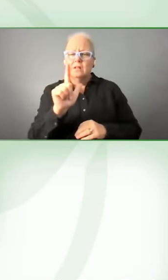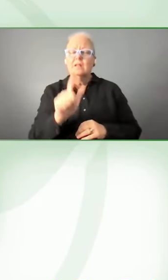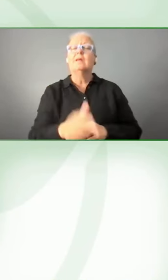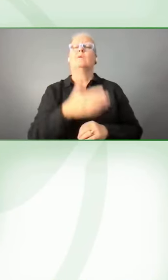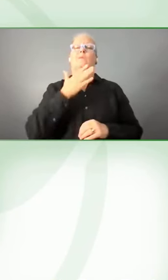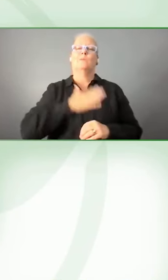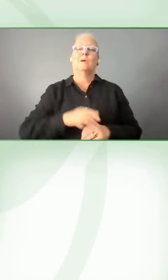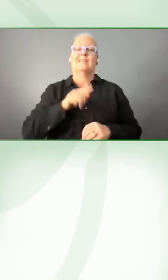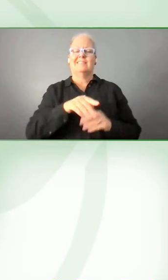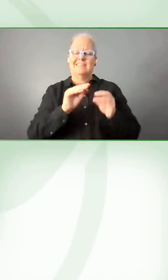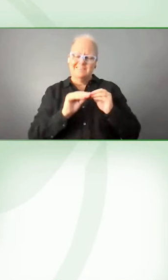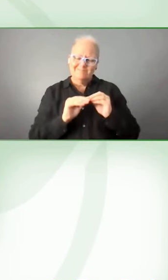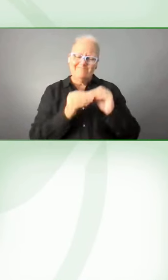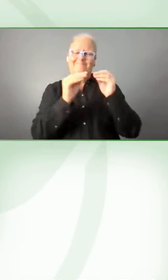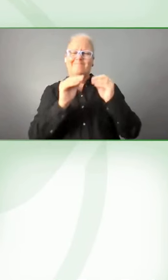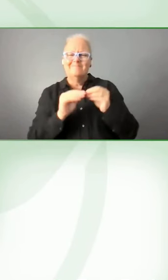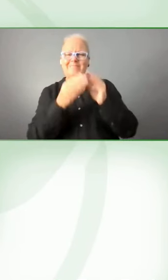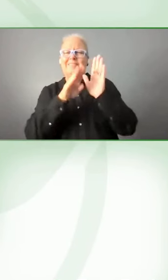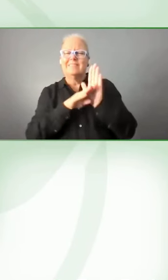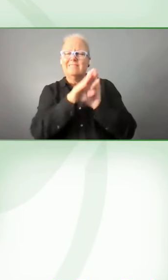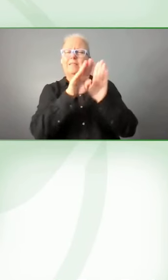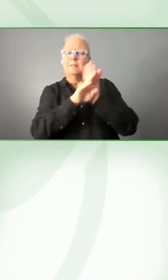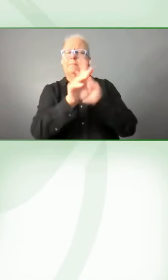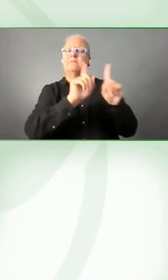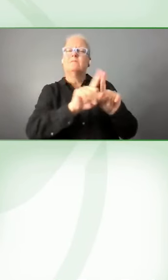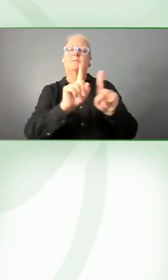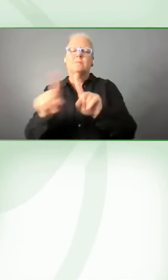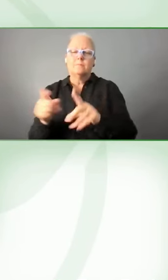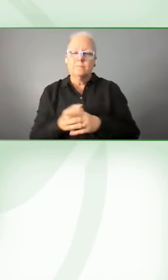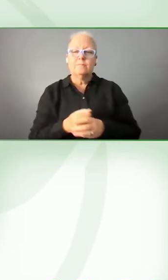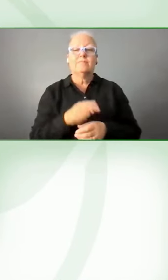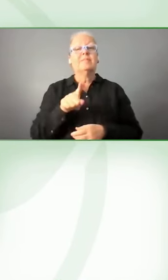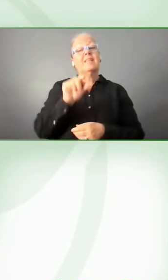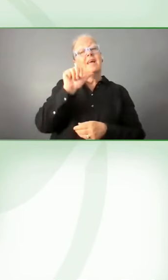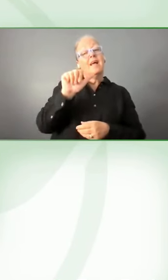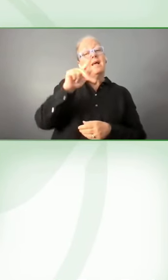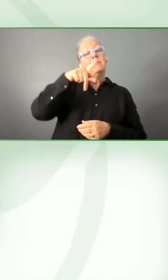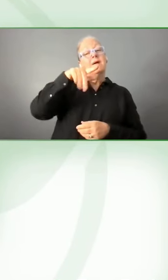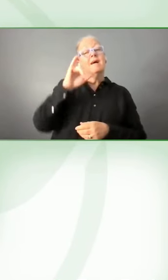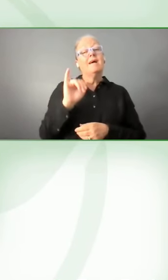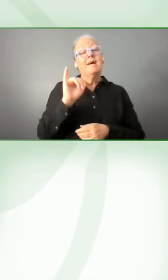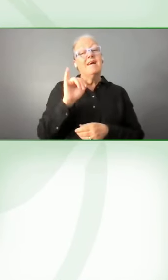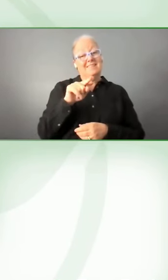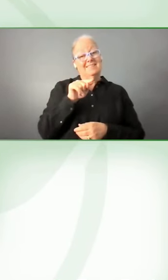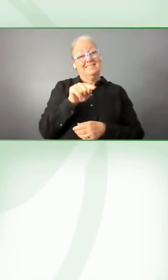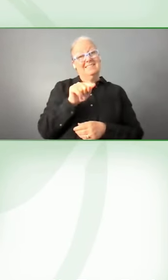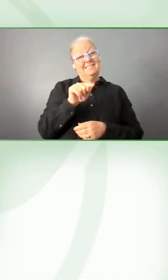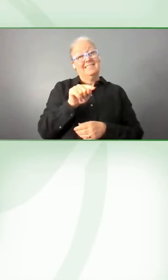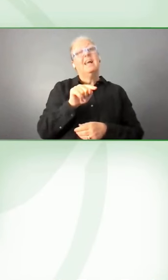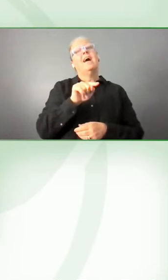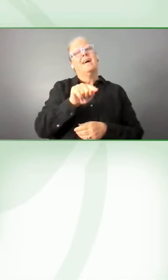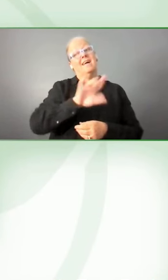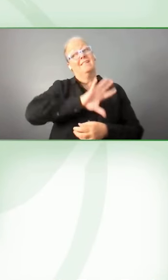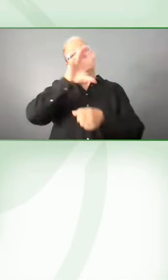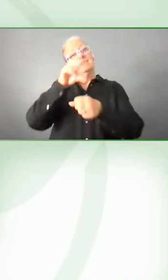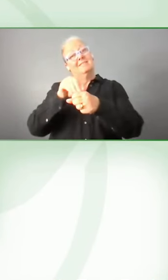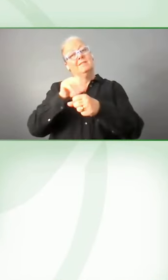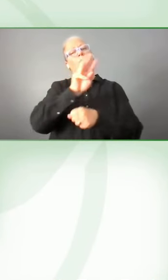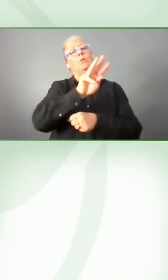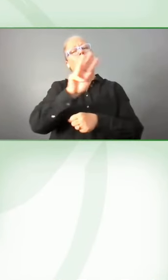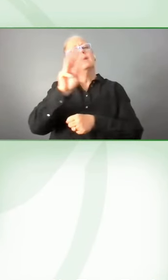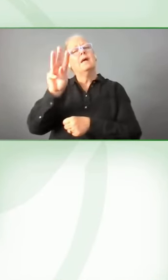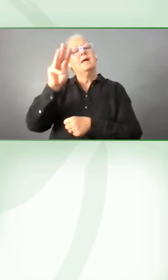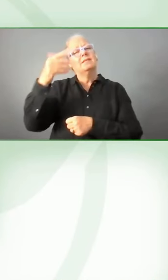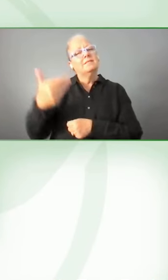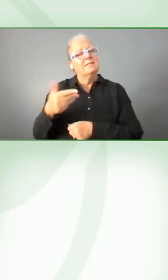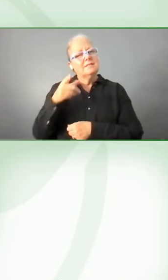And one of them is this API included in the website so that, for instance, when you